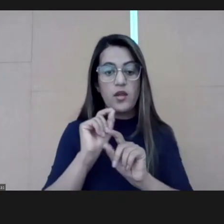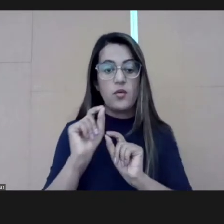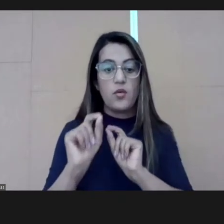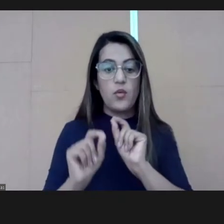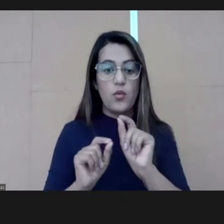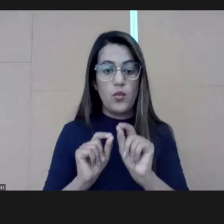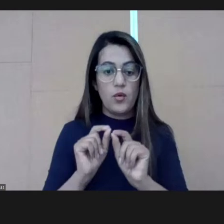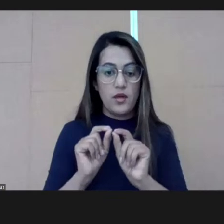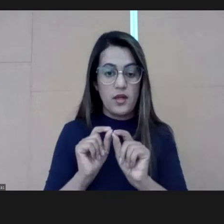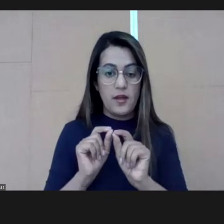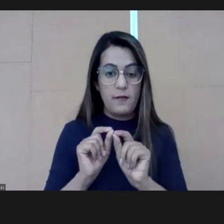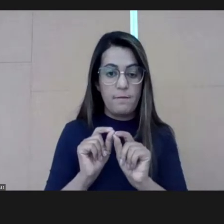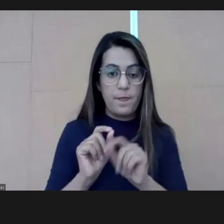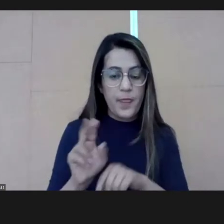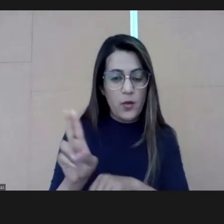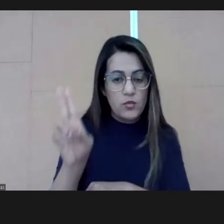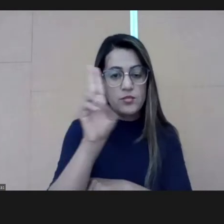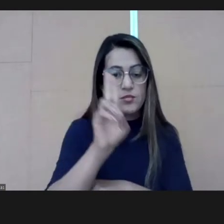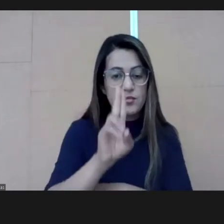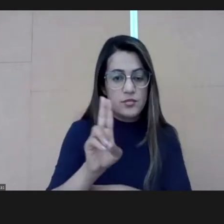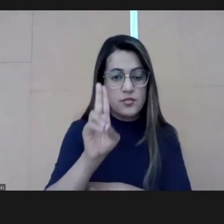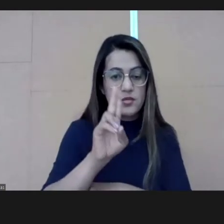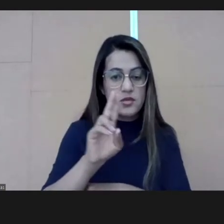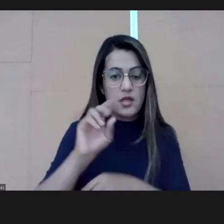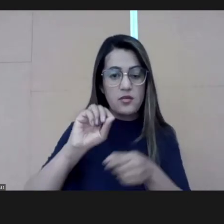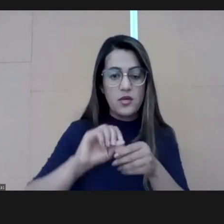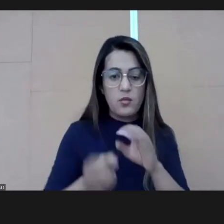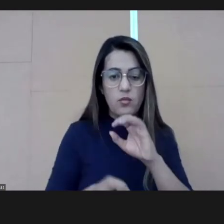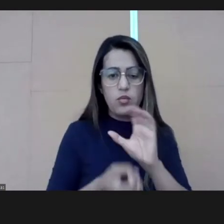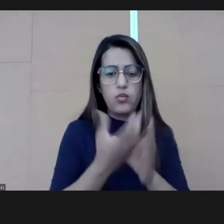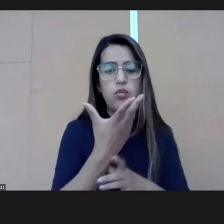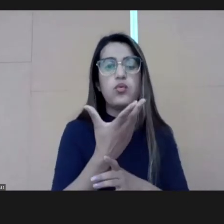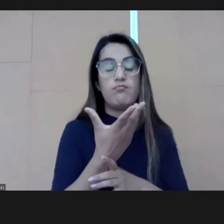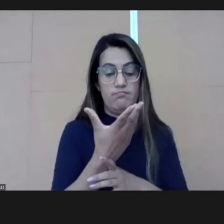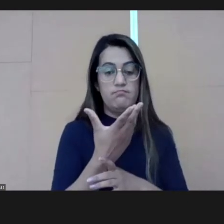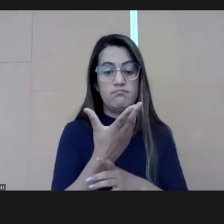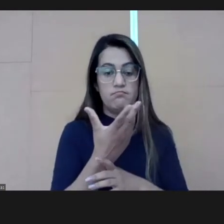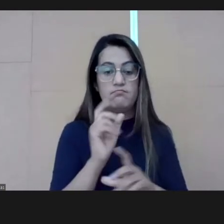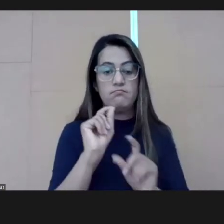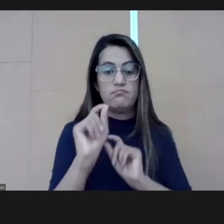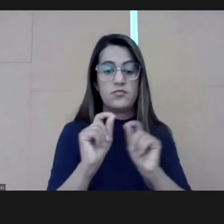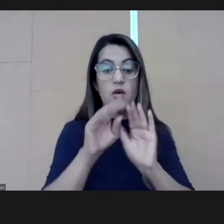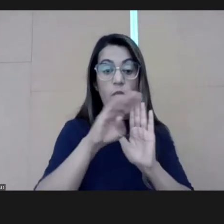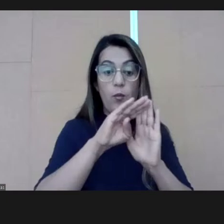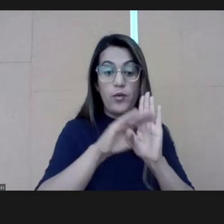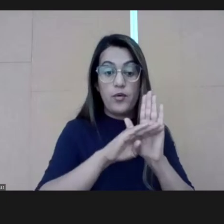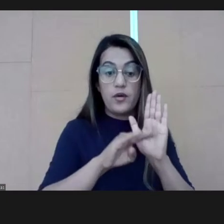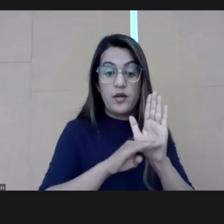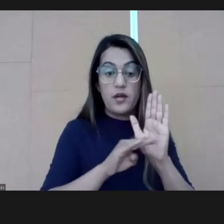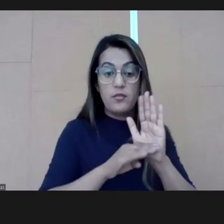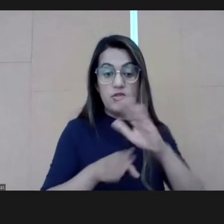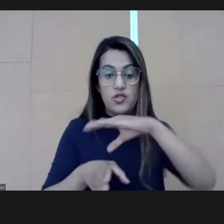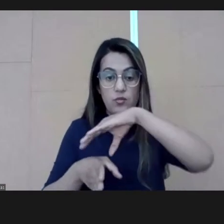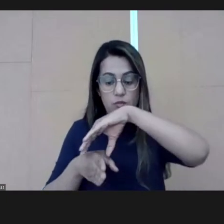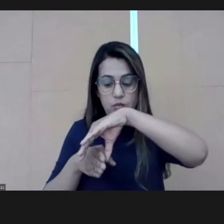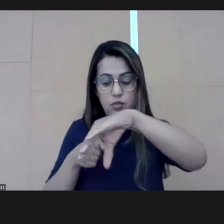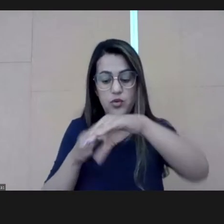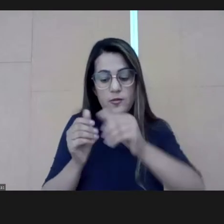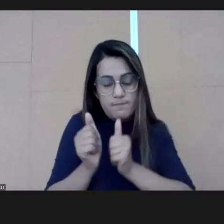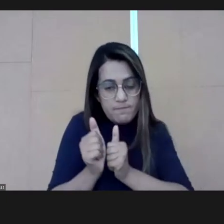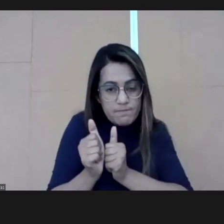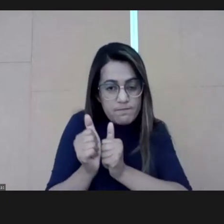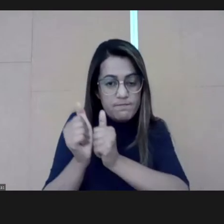there is something bold that is to talk about the mentorship